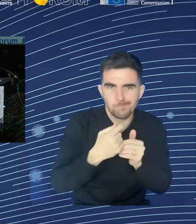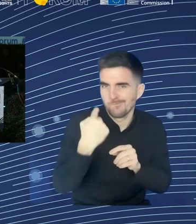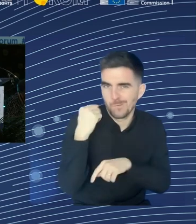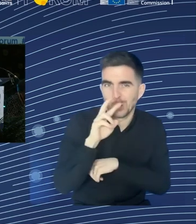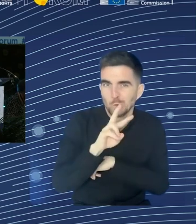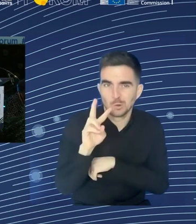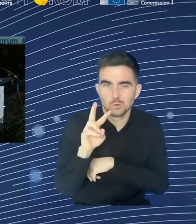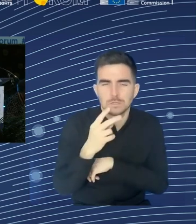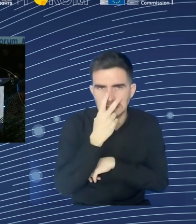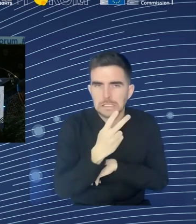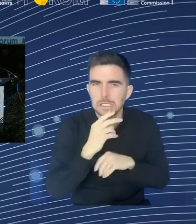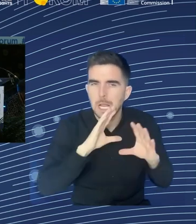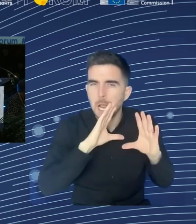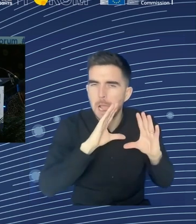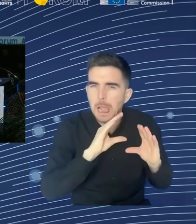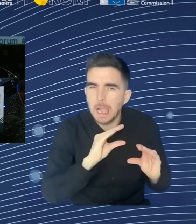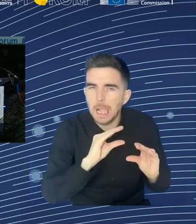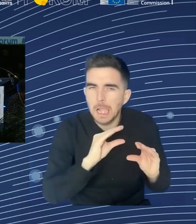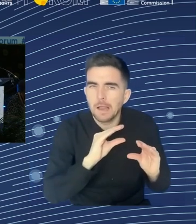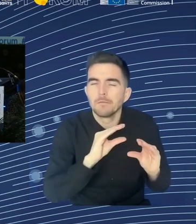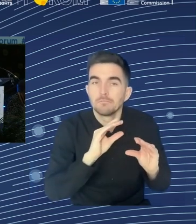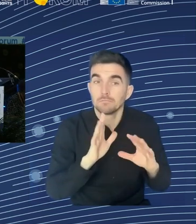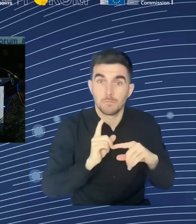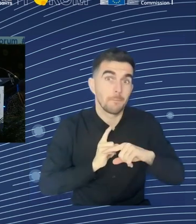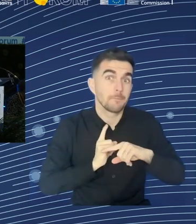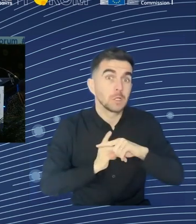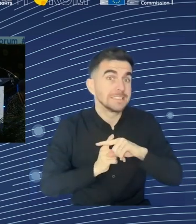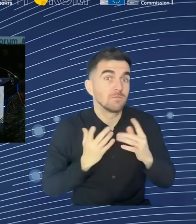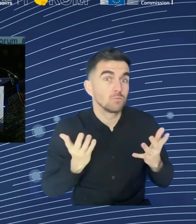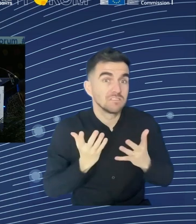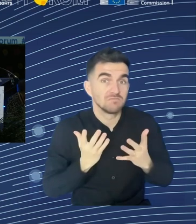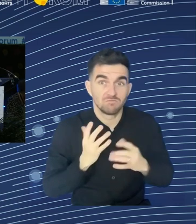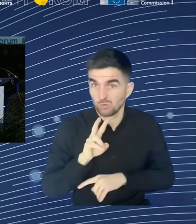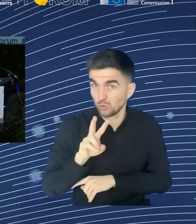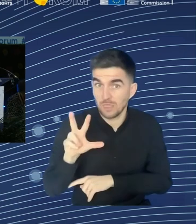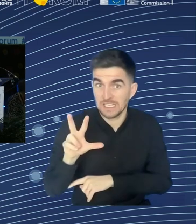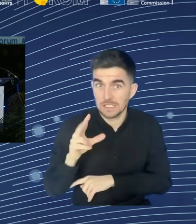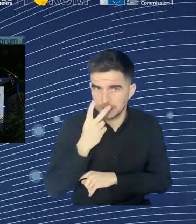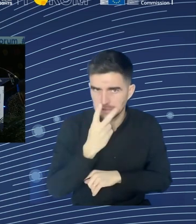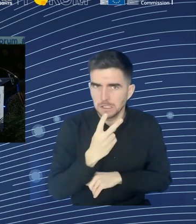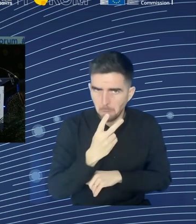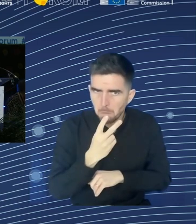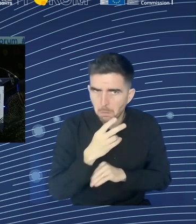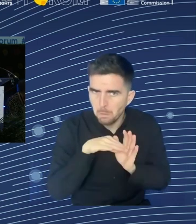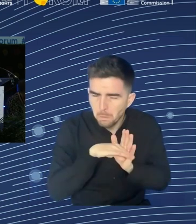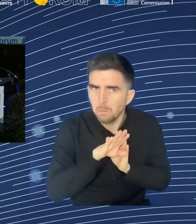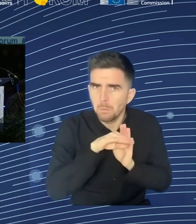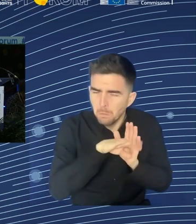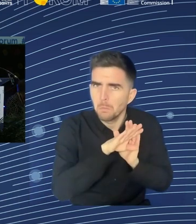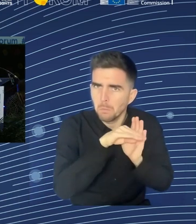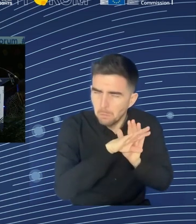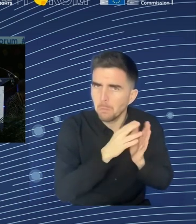incomes. So that ends the first part, the more employment and social developments. And then we move to the labor